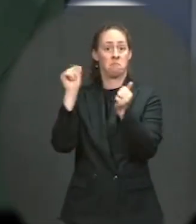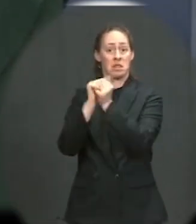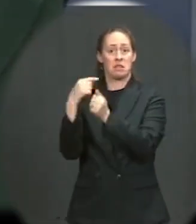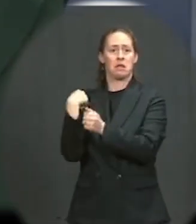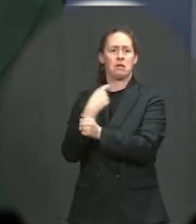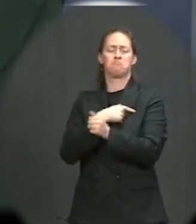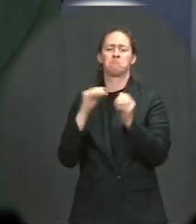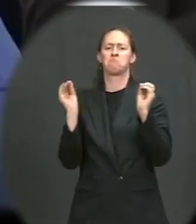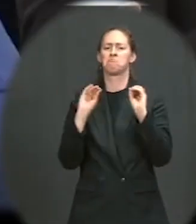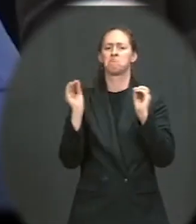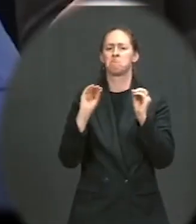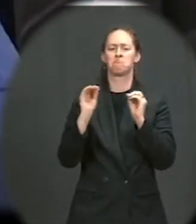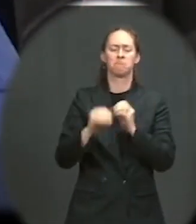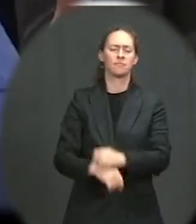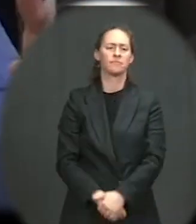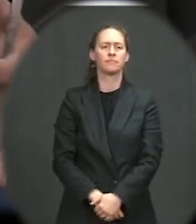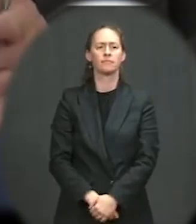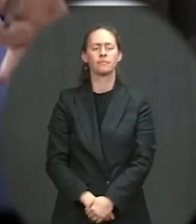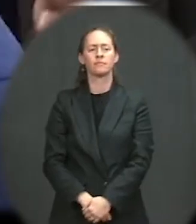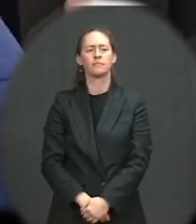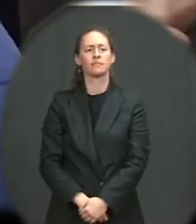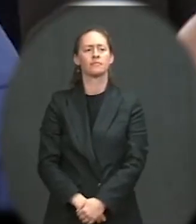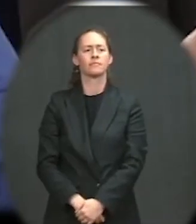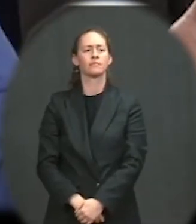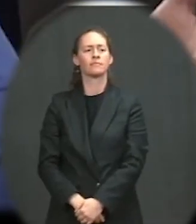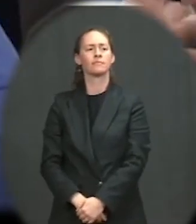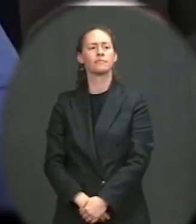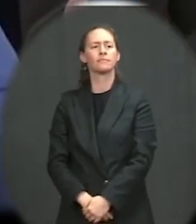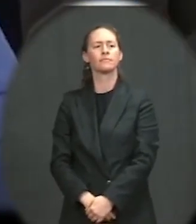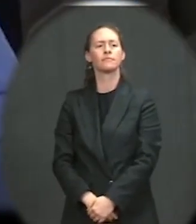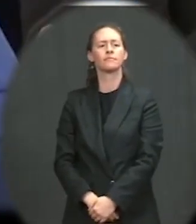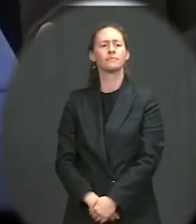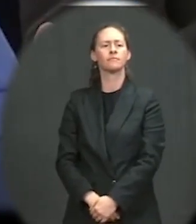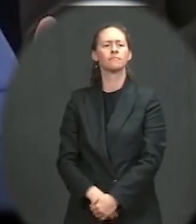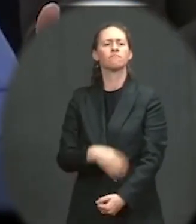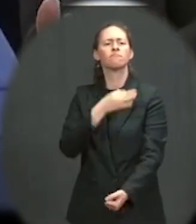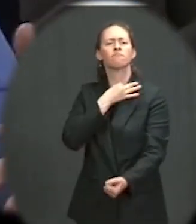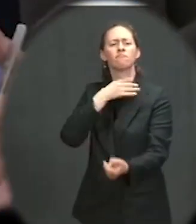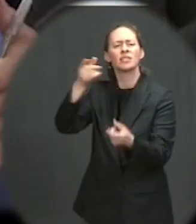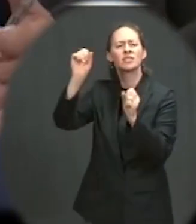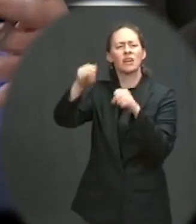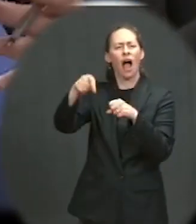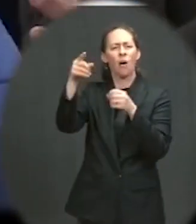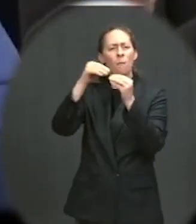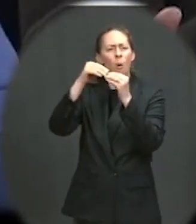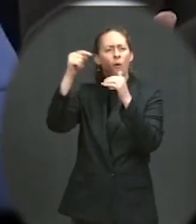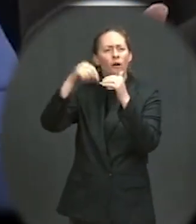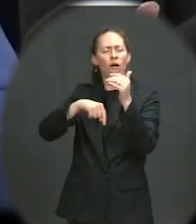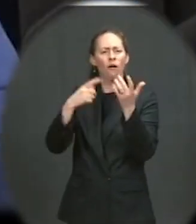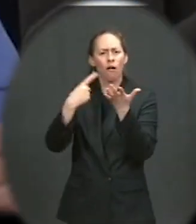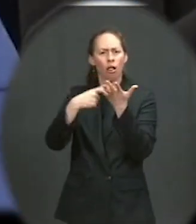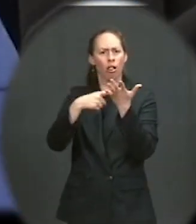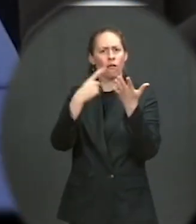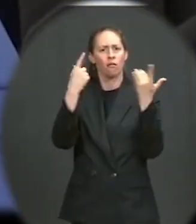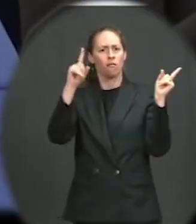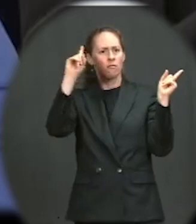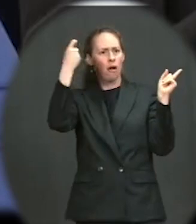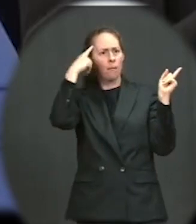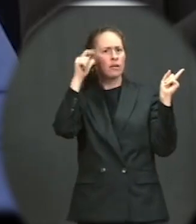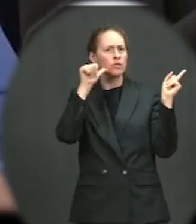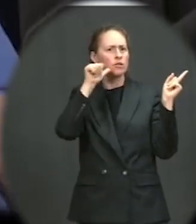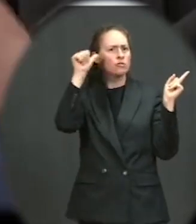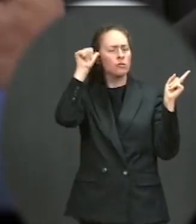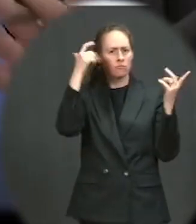negotiations. And then what can you tell us about the talks that took place on the Hill yesterday over the bipartisan infrastructure